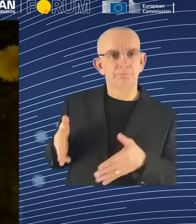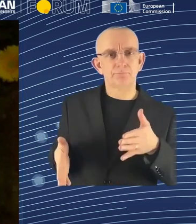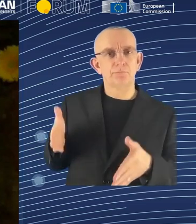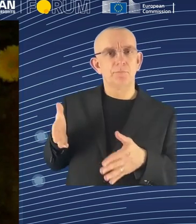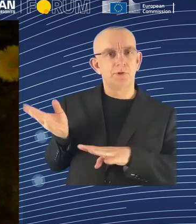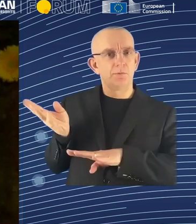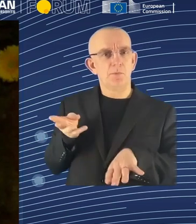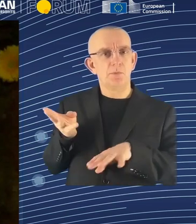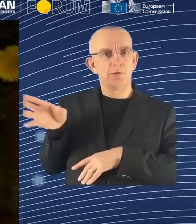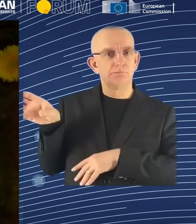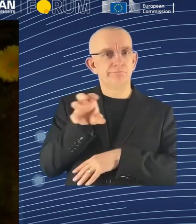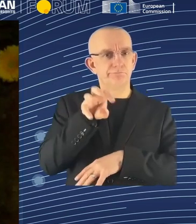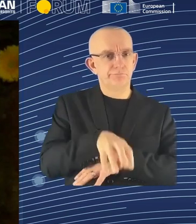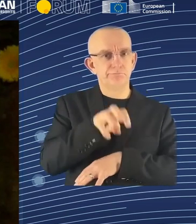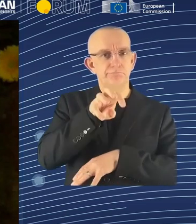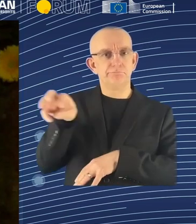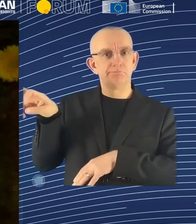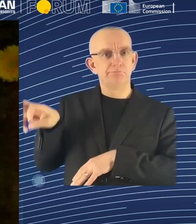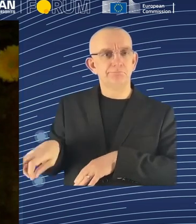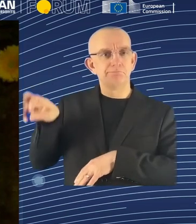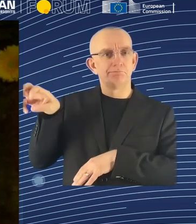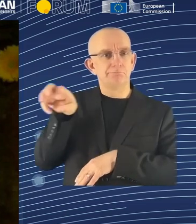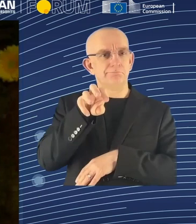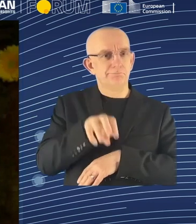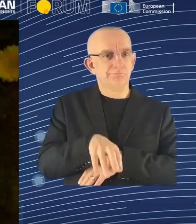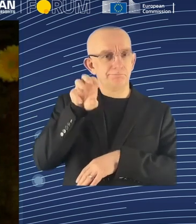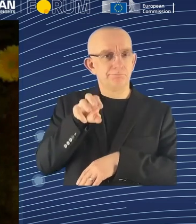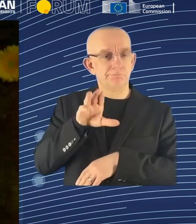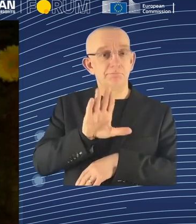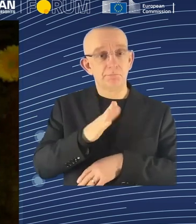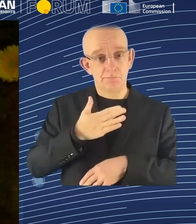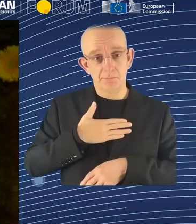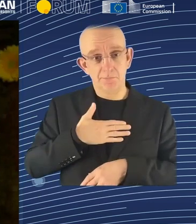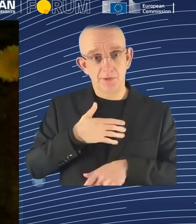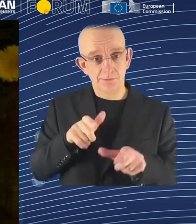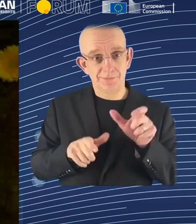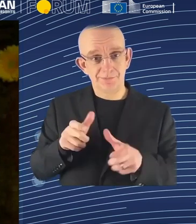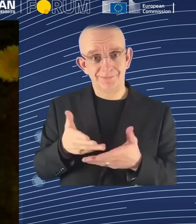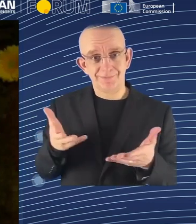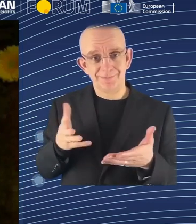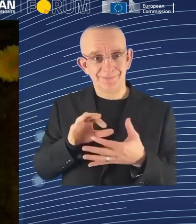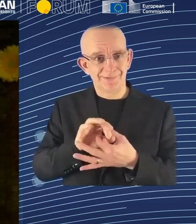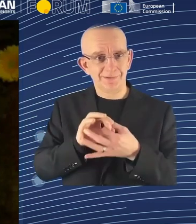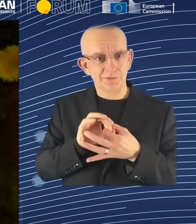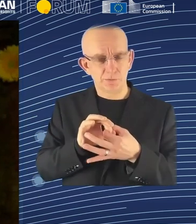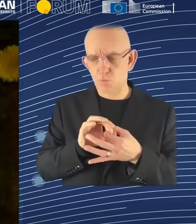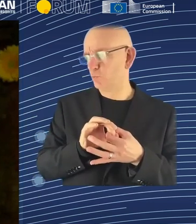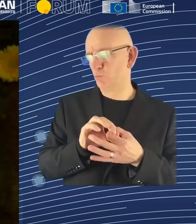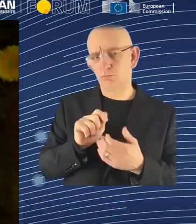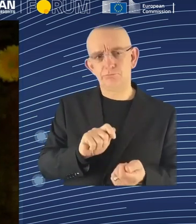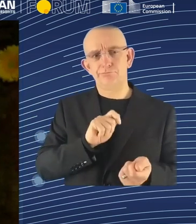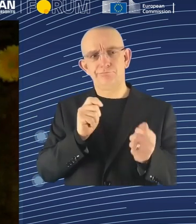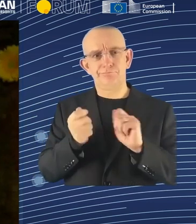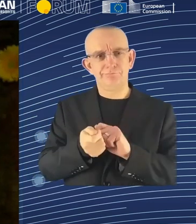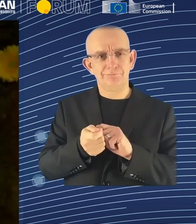like in a botanical soil, yes. But now, it's getting more and more a